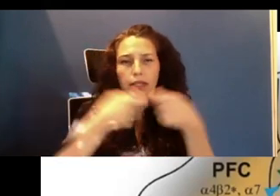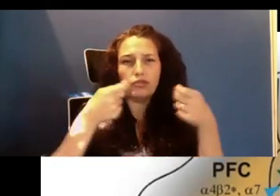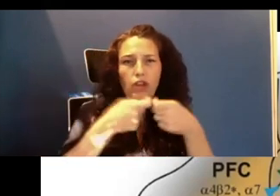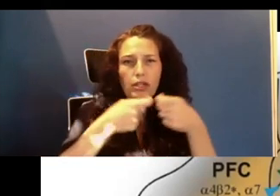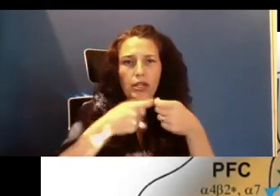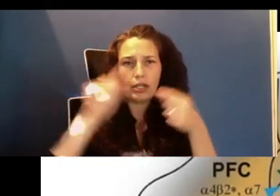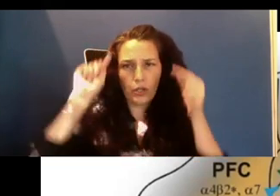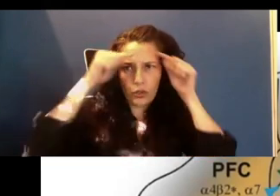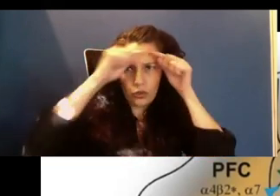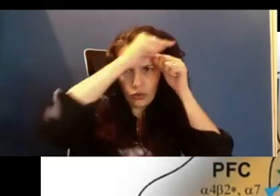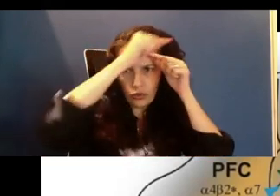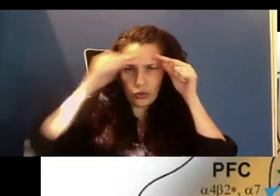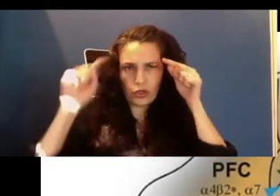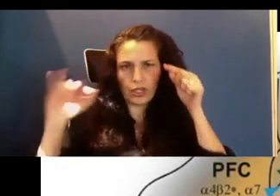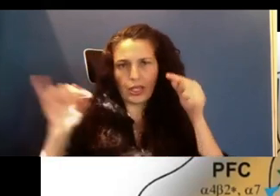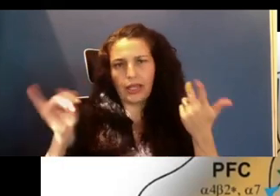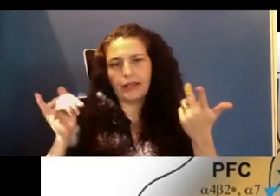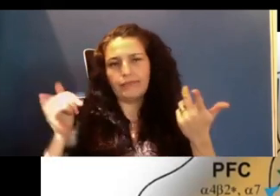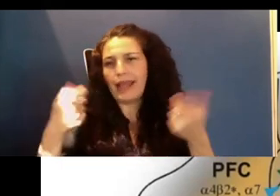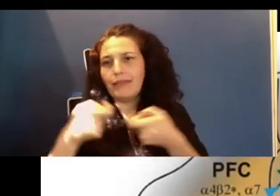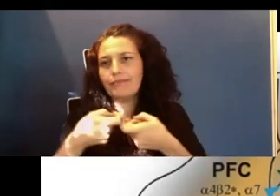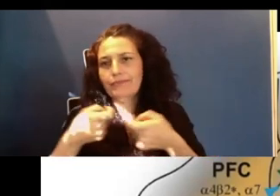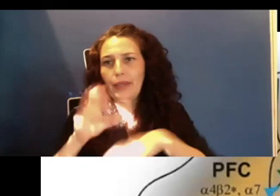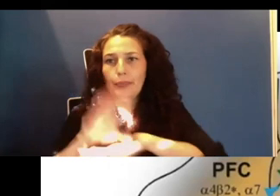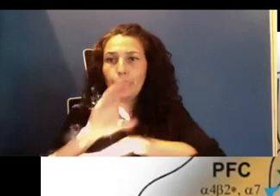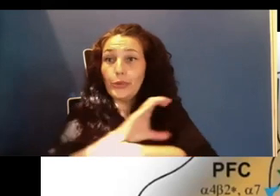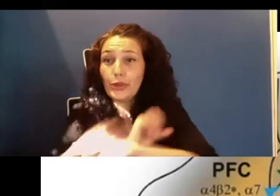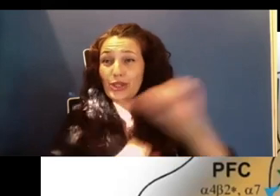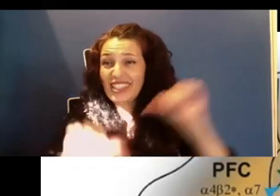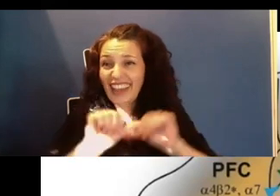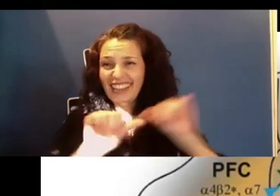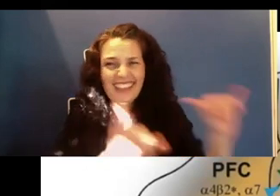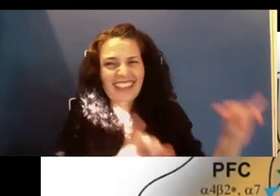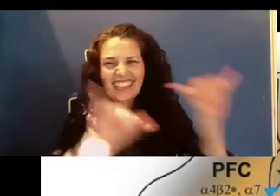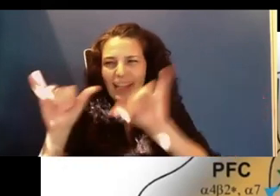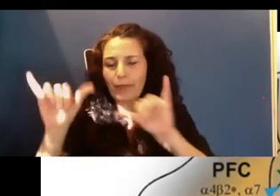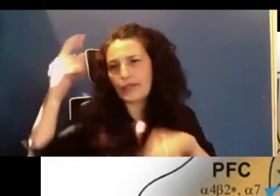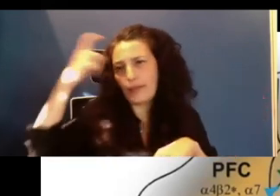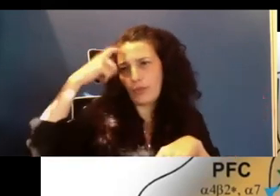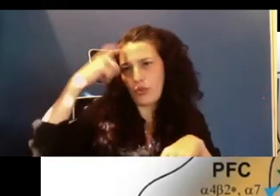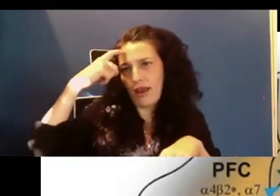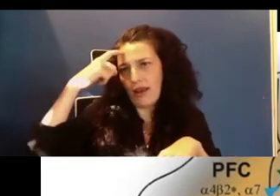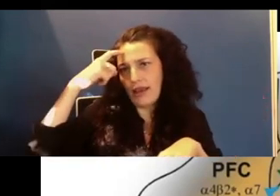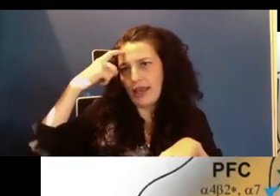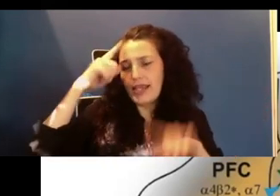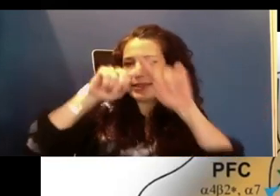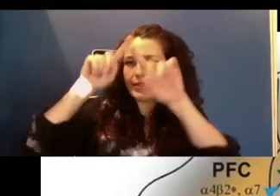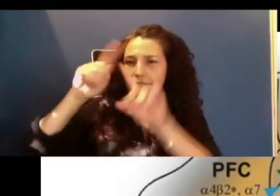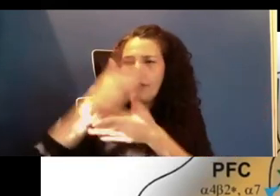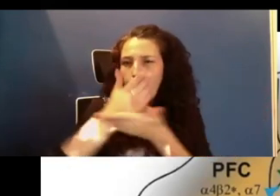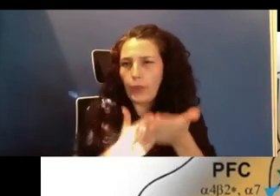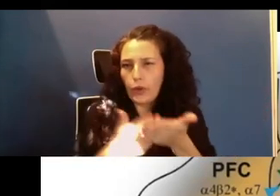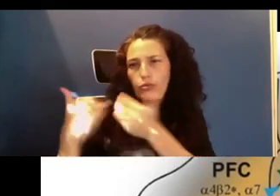in computer science. And brain has these as well. So different parts of the brain are responsible for different tasks. And they